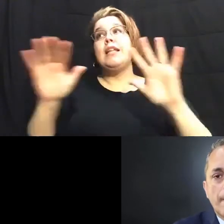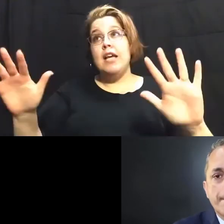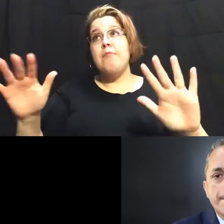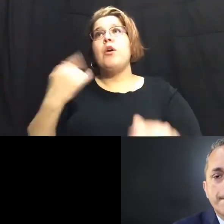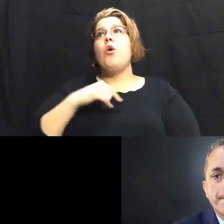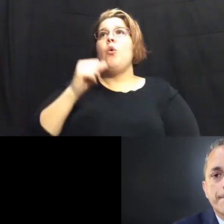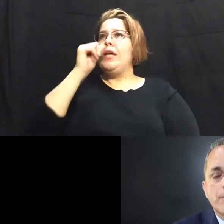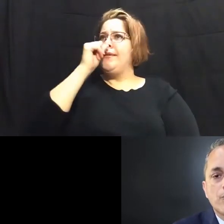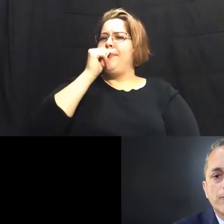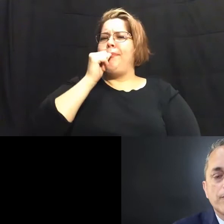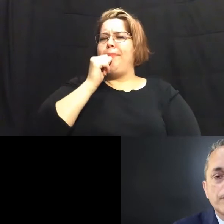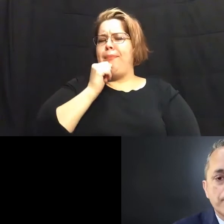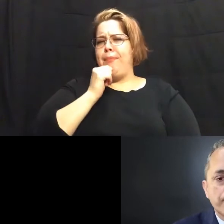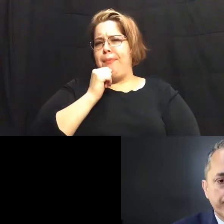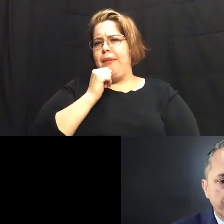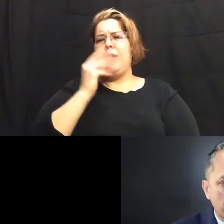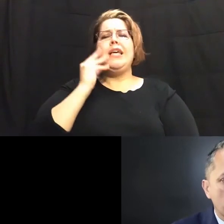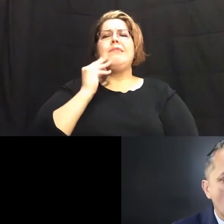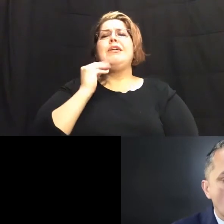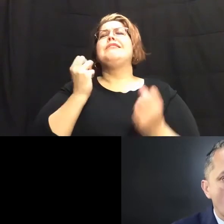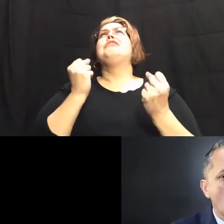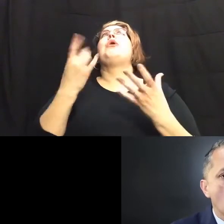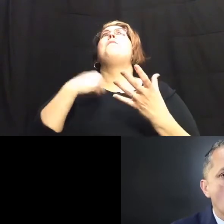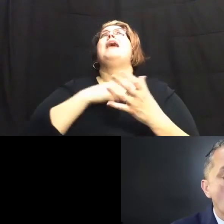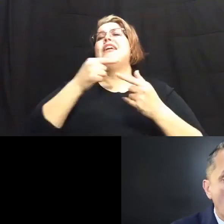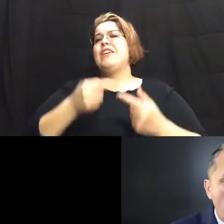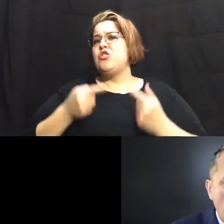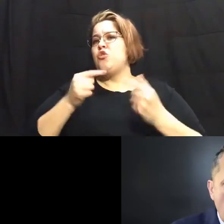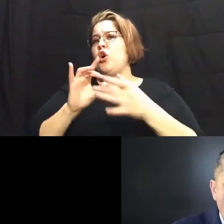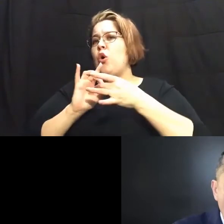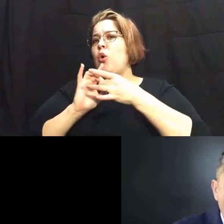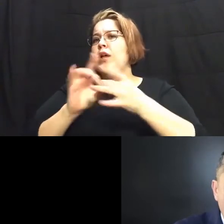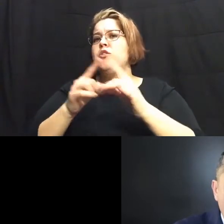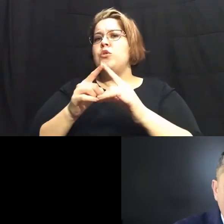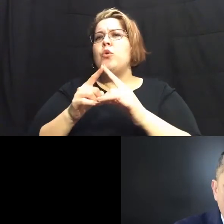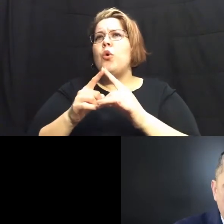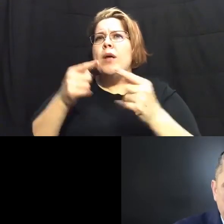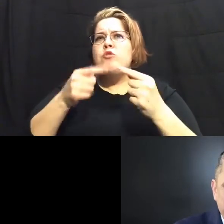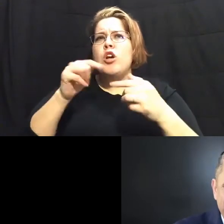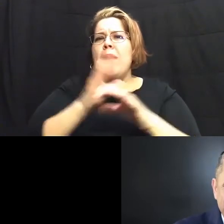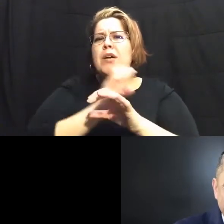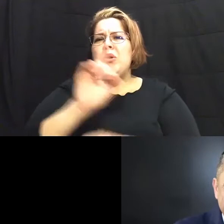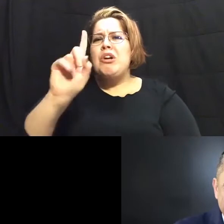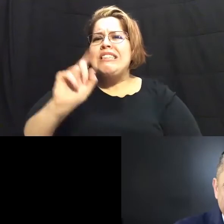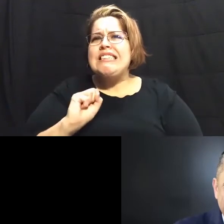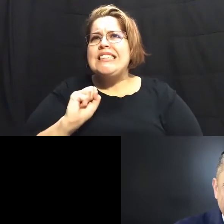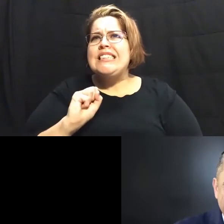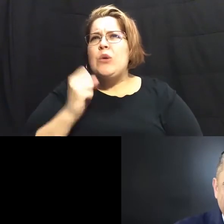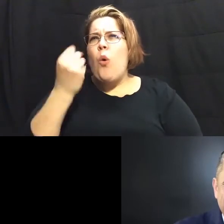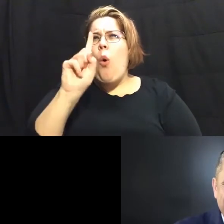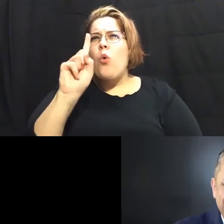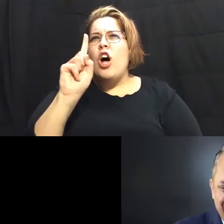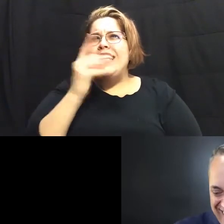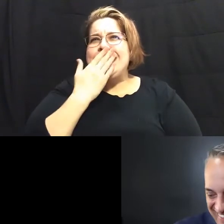mightily so many of us um in terms of i'm having trouble with my computer hold on here